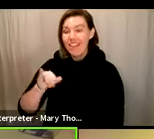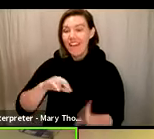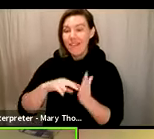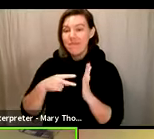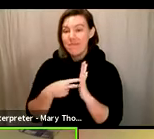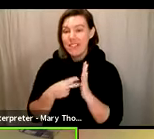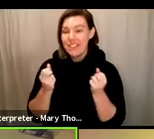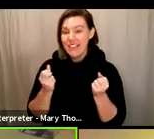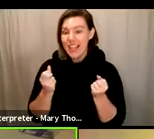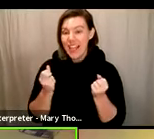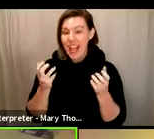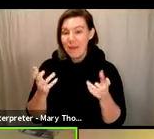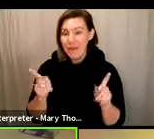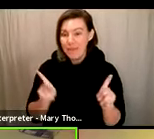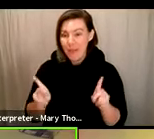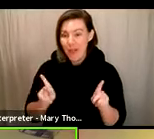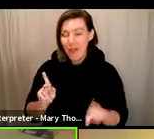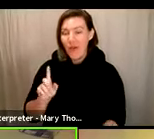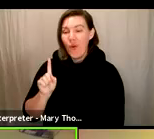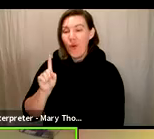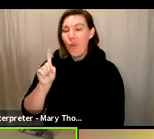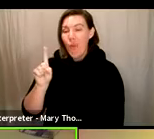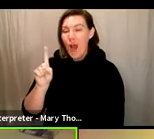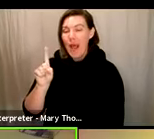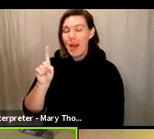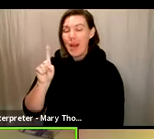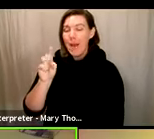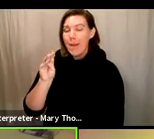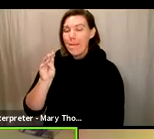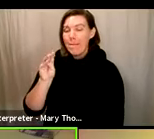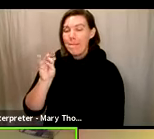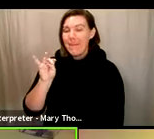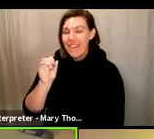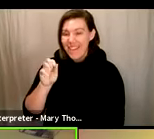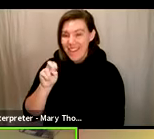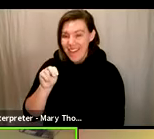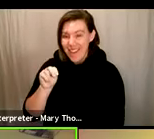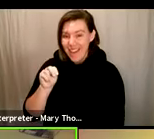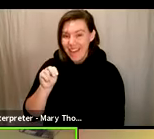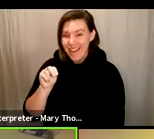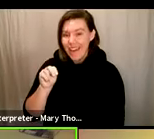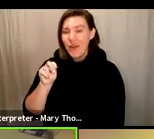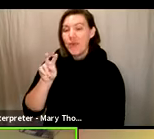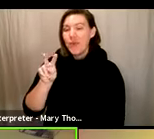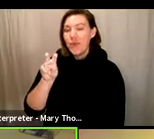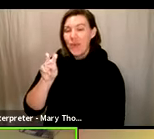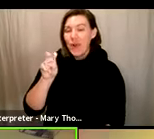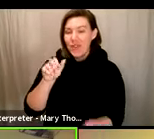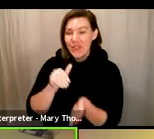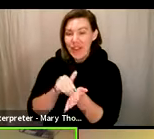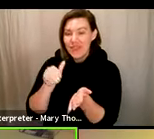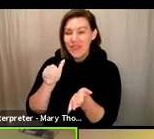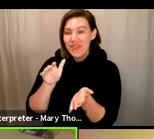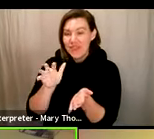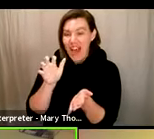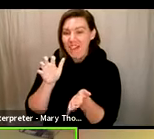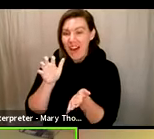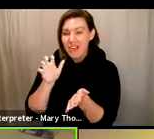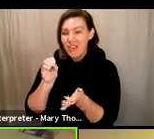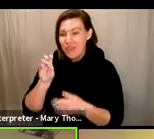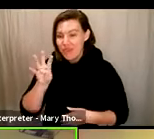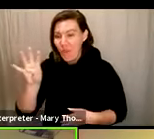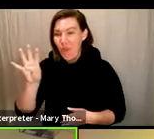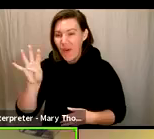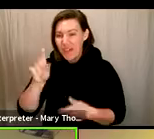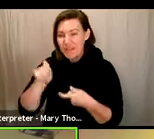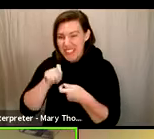1,231,504 if I want to be precise. And our registered